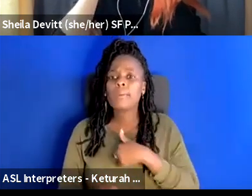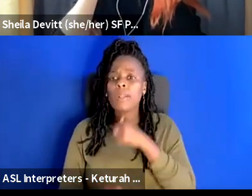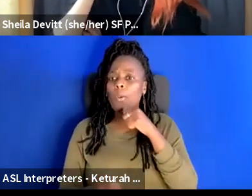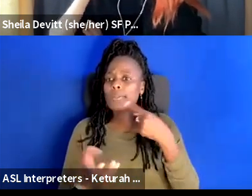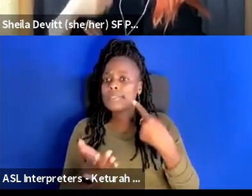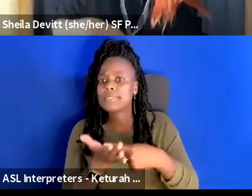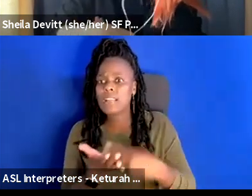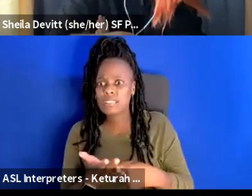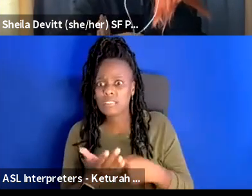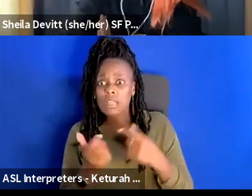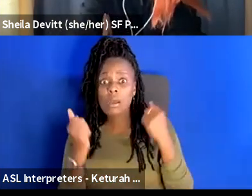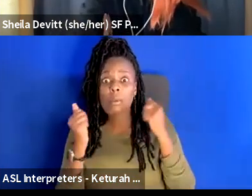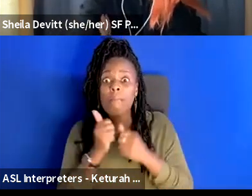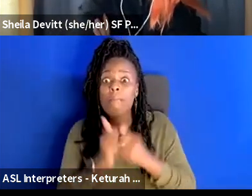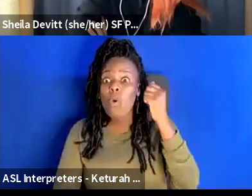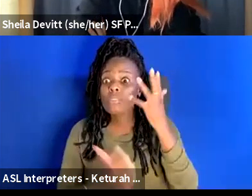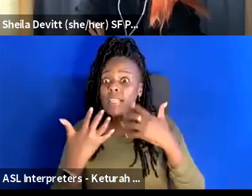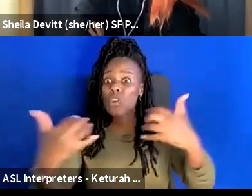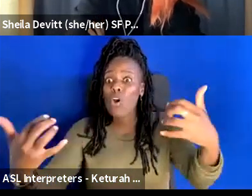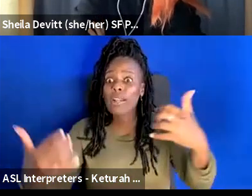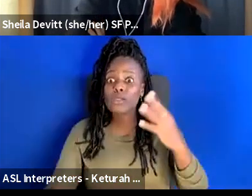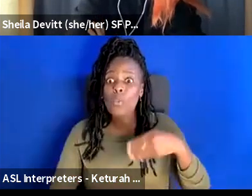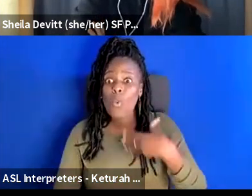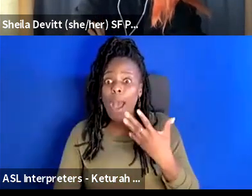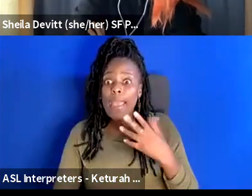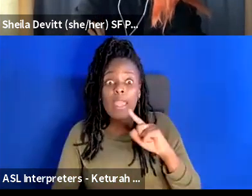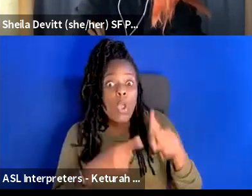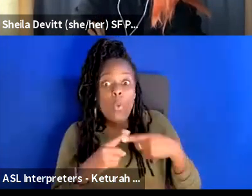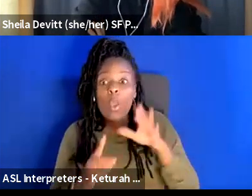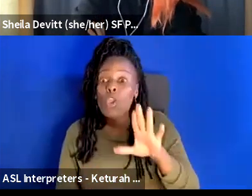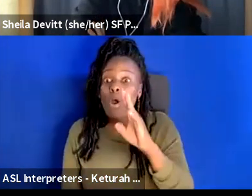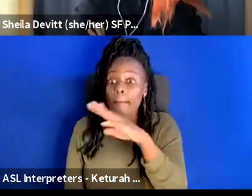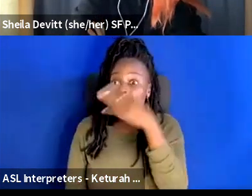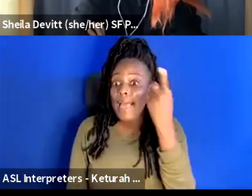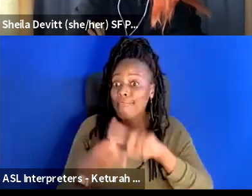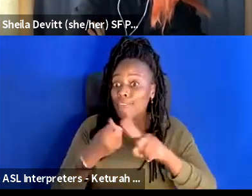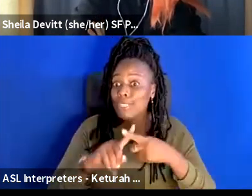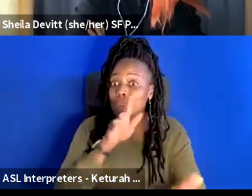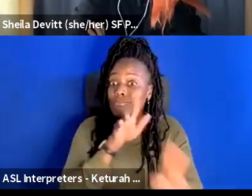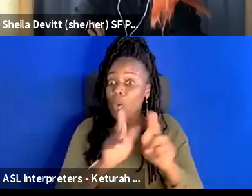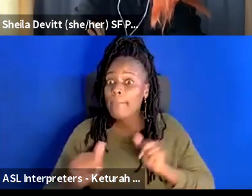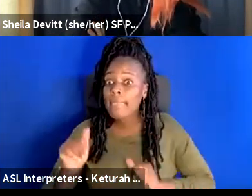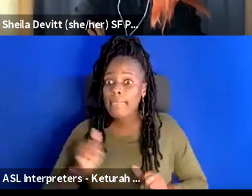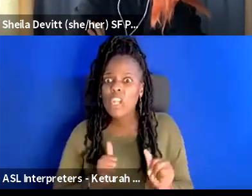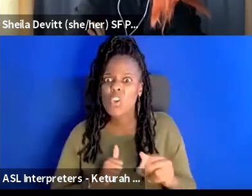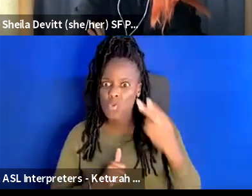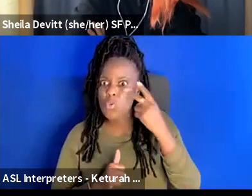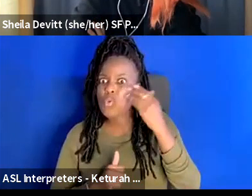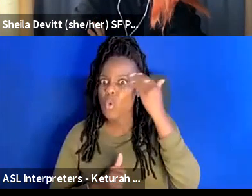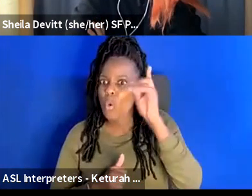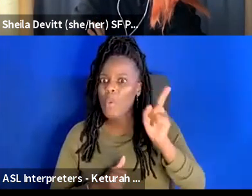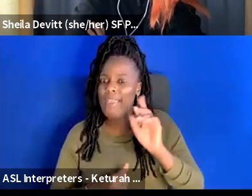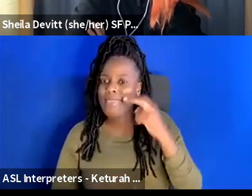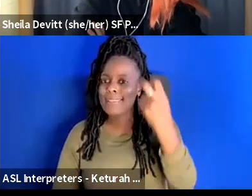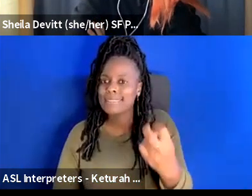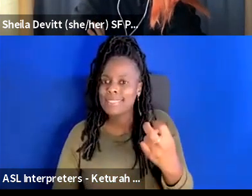audiences are white when your black friend comes to see your show you know where they're sat and you look at a lot of these donors and they are white and you look at a